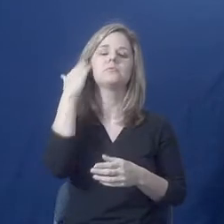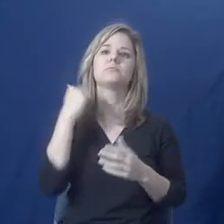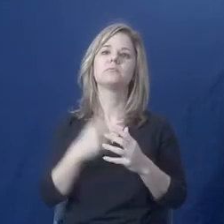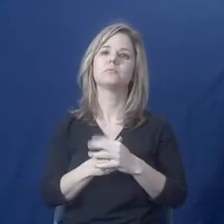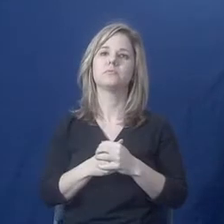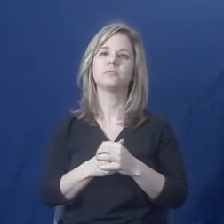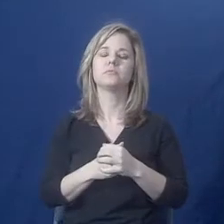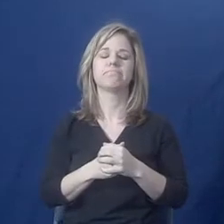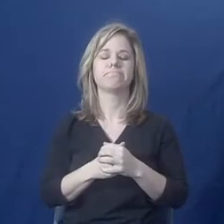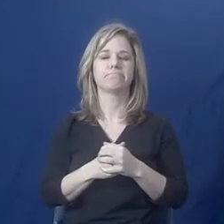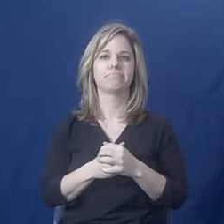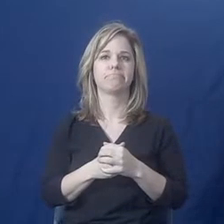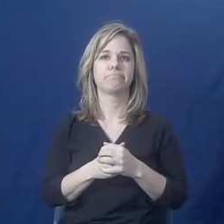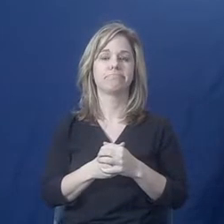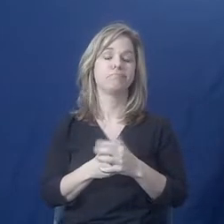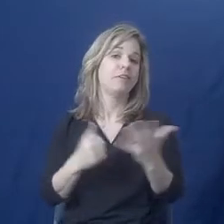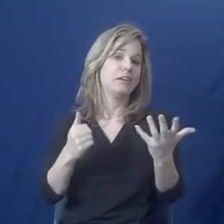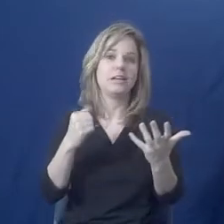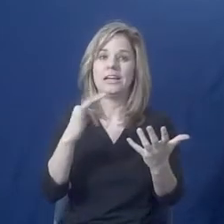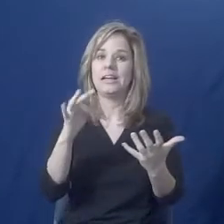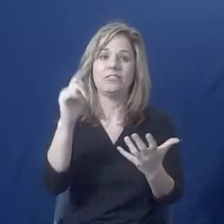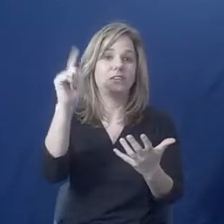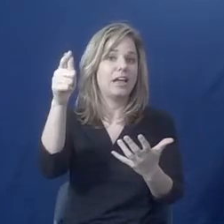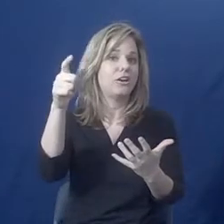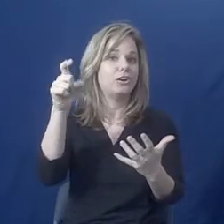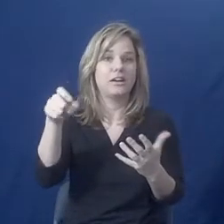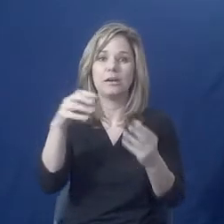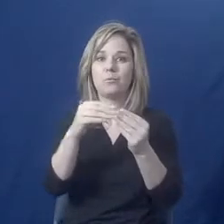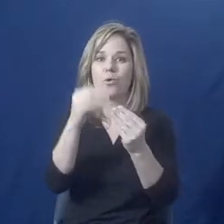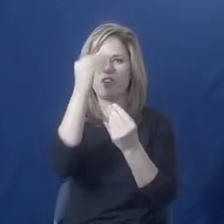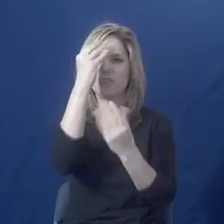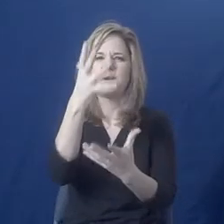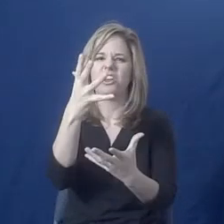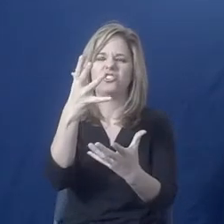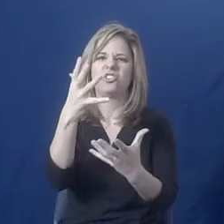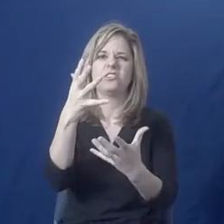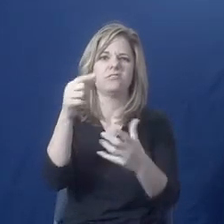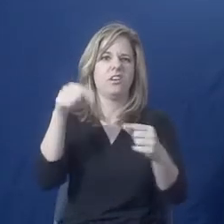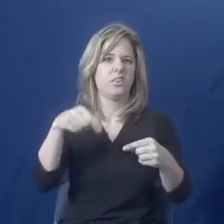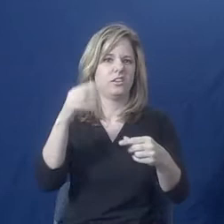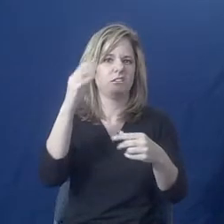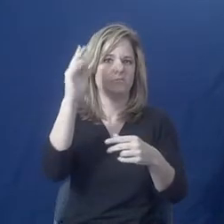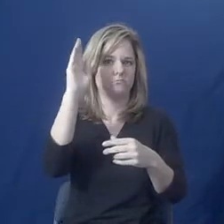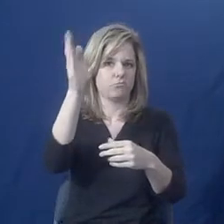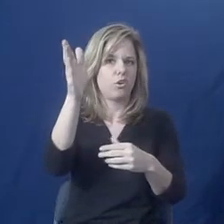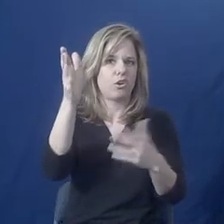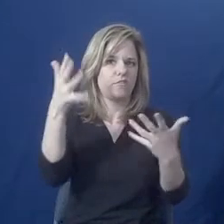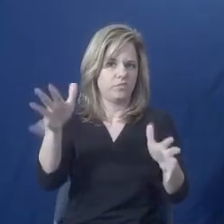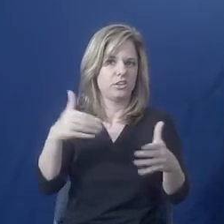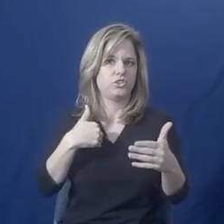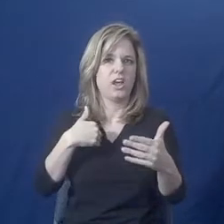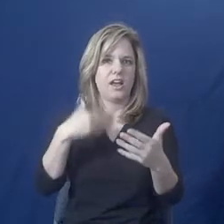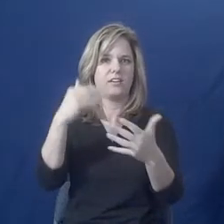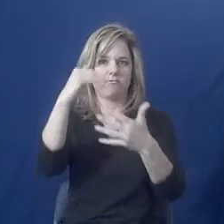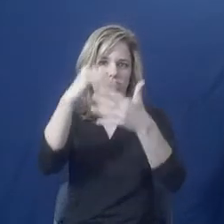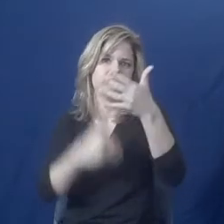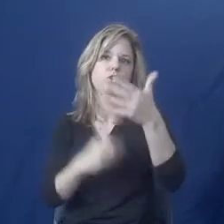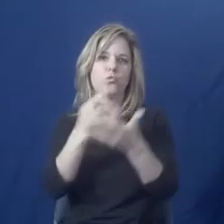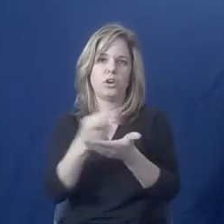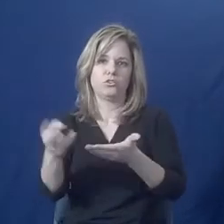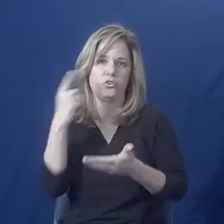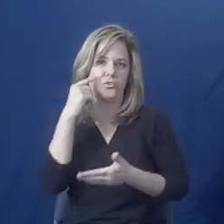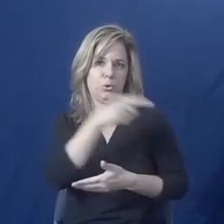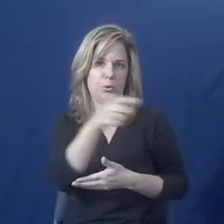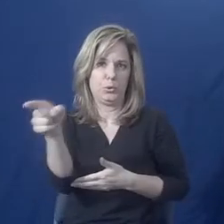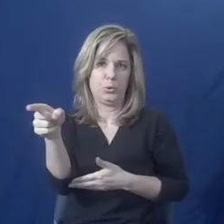And then if you need more information, there's some resources at the end of the presentation. So